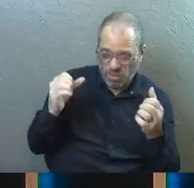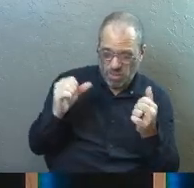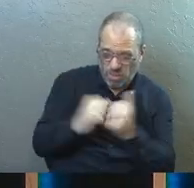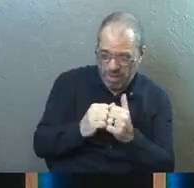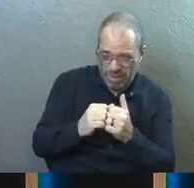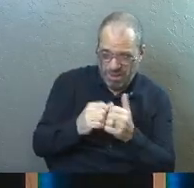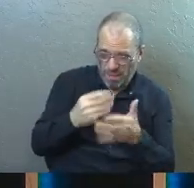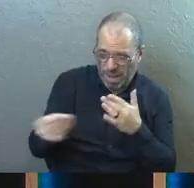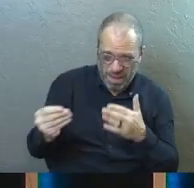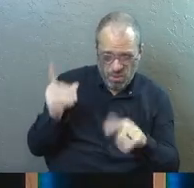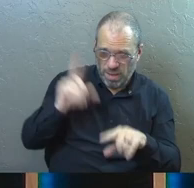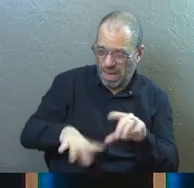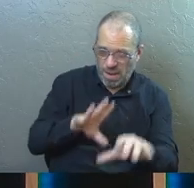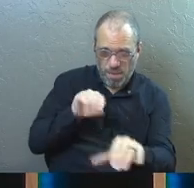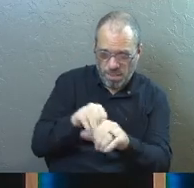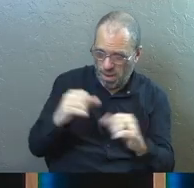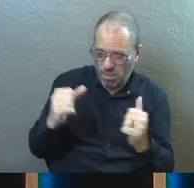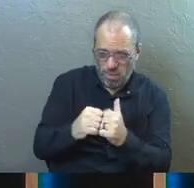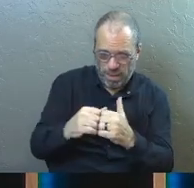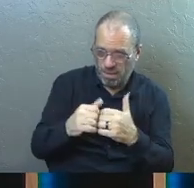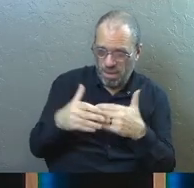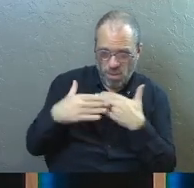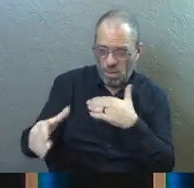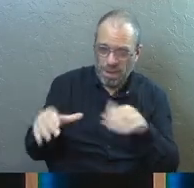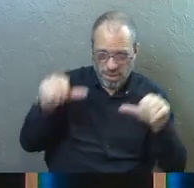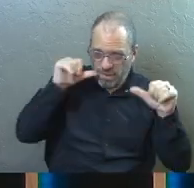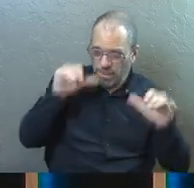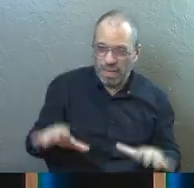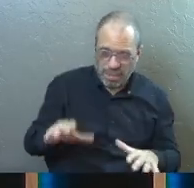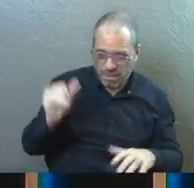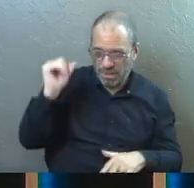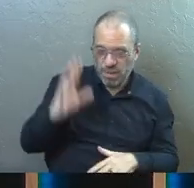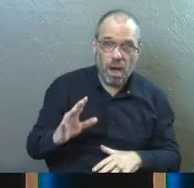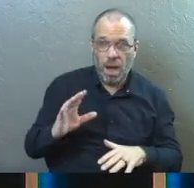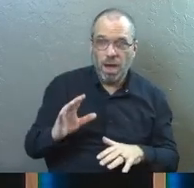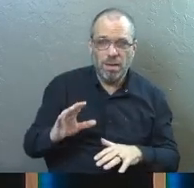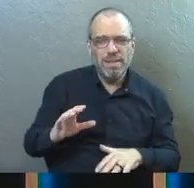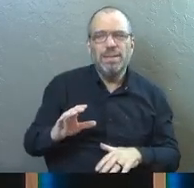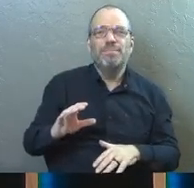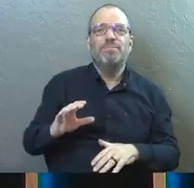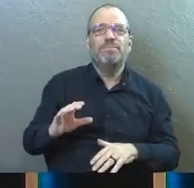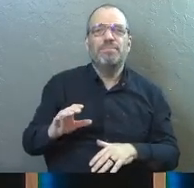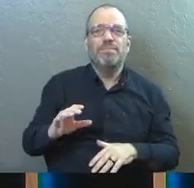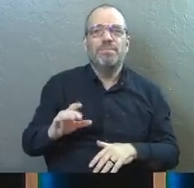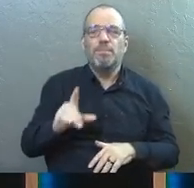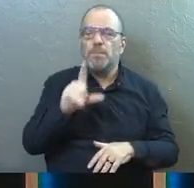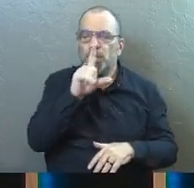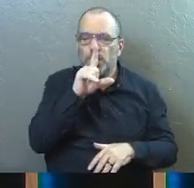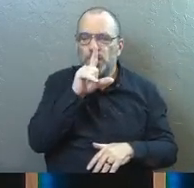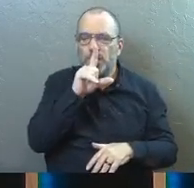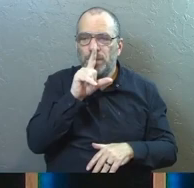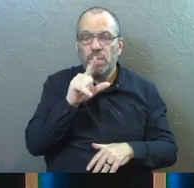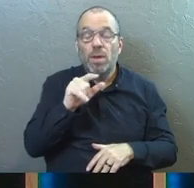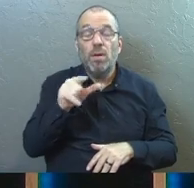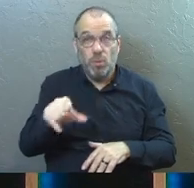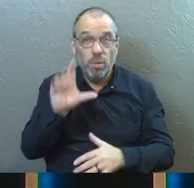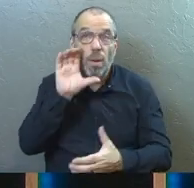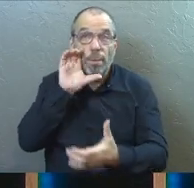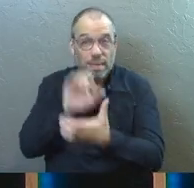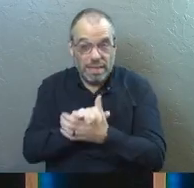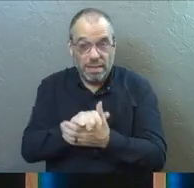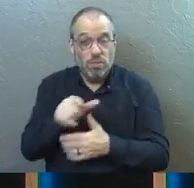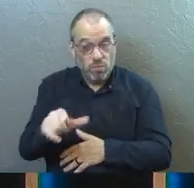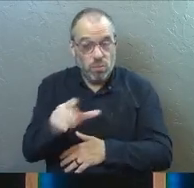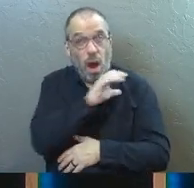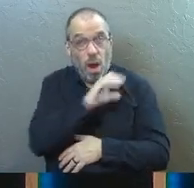you can't have any part in the rest of the blessing of God. I don't think he's saying you're not a believer. You're not